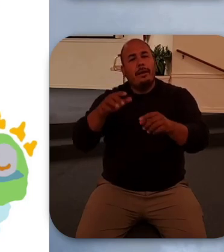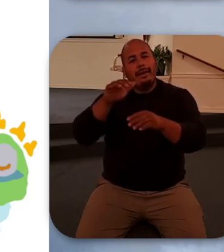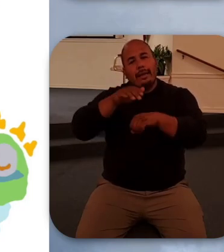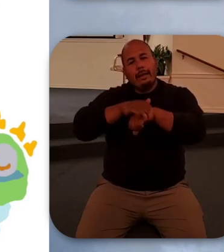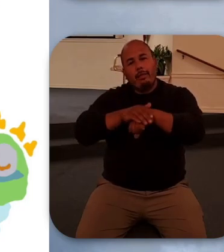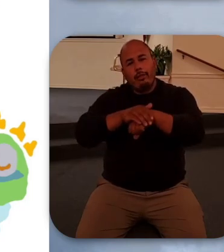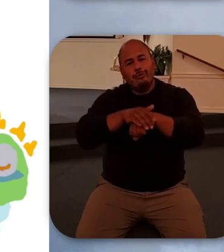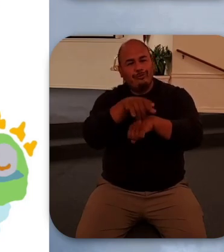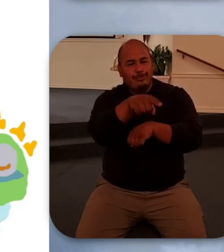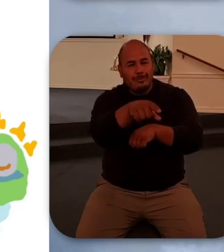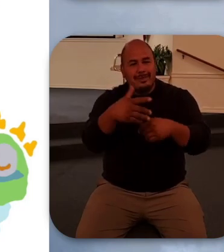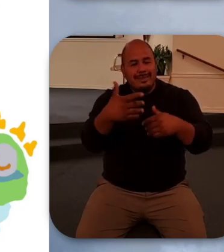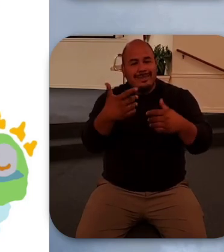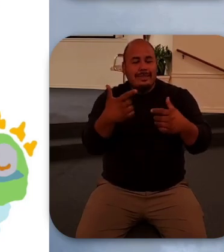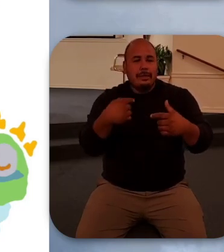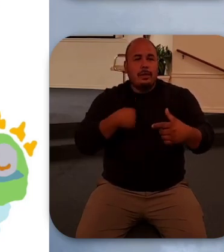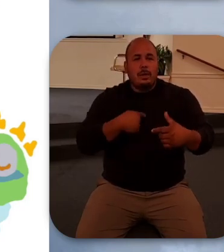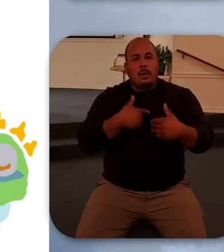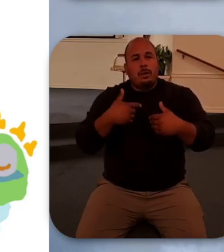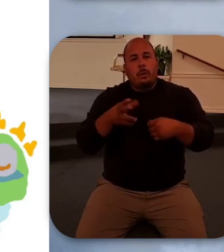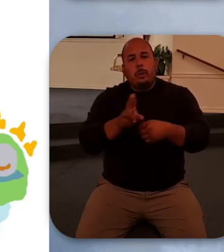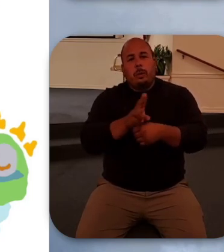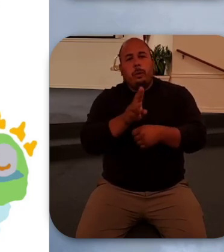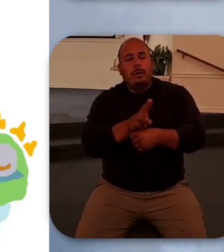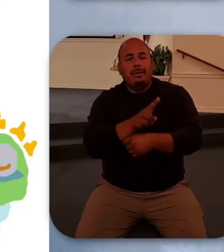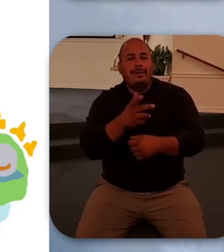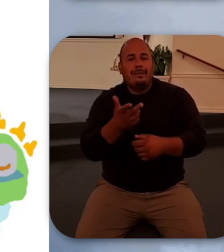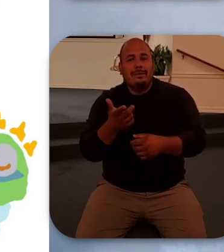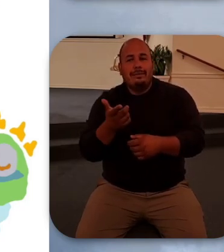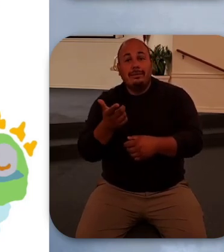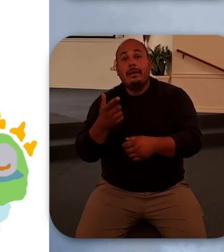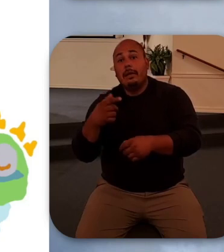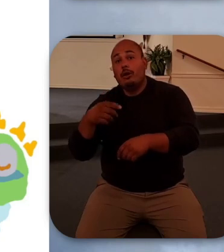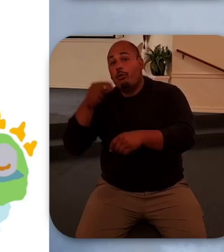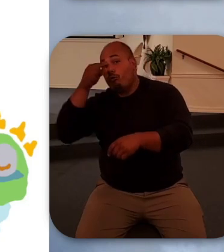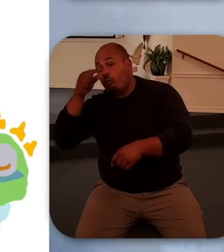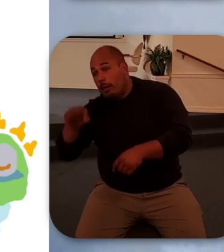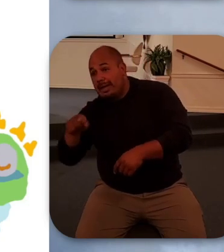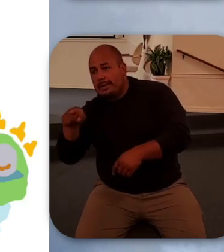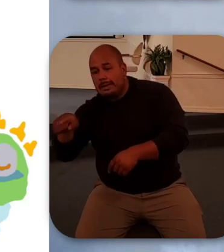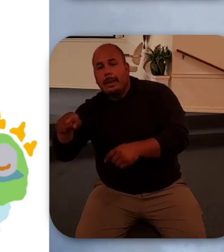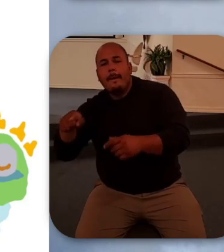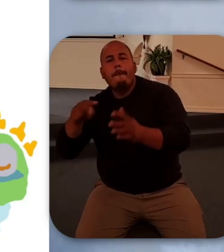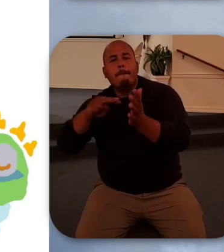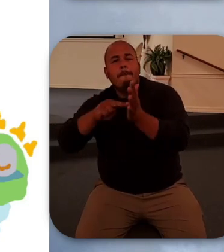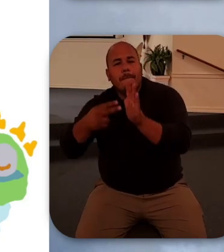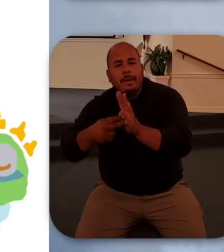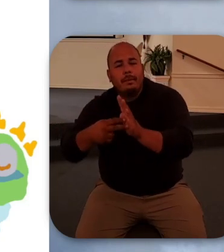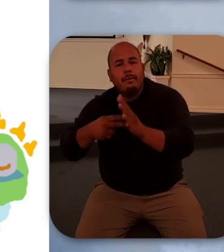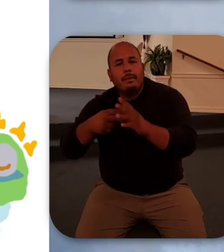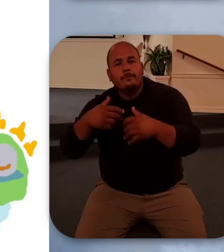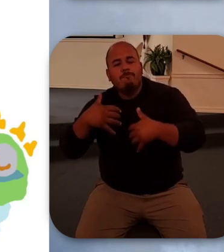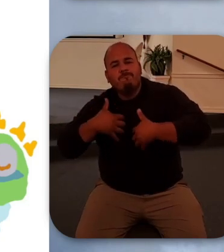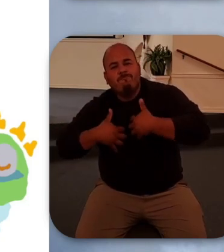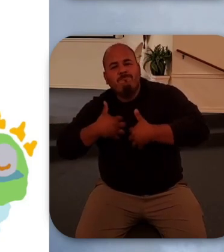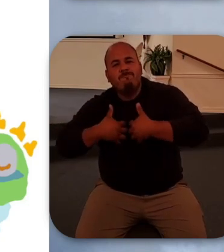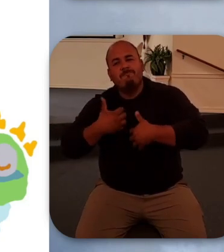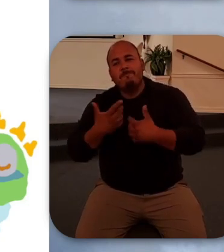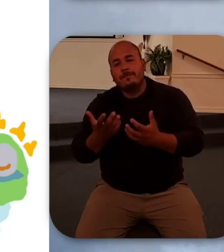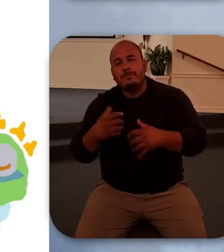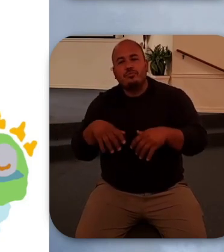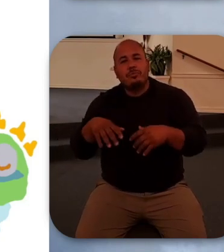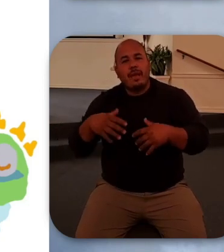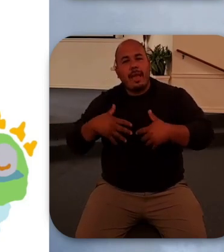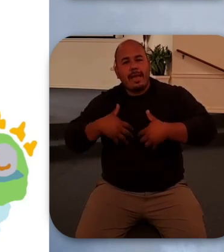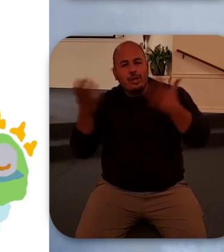Greek at that time that word when applied to humans usually meant anger or indignation. So it's